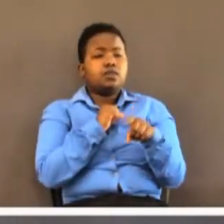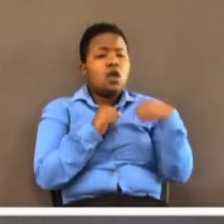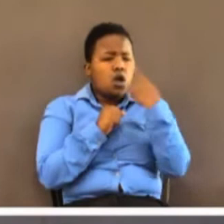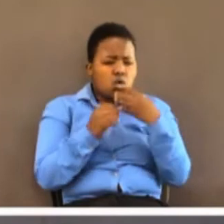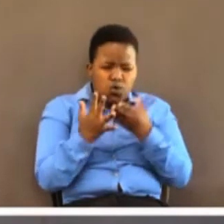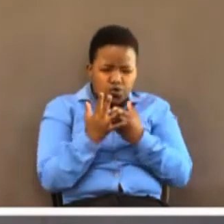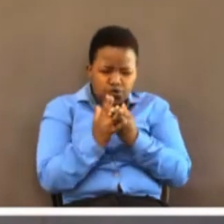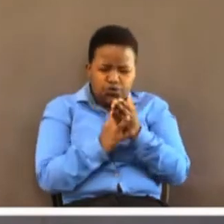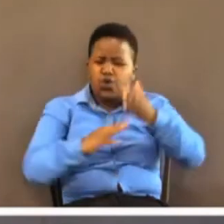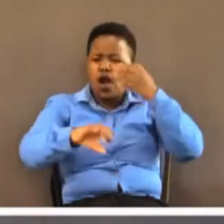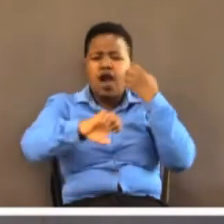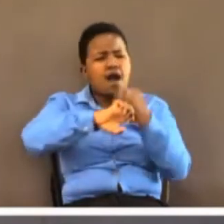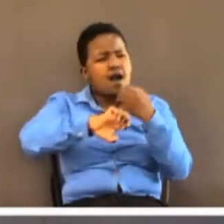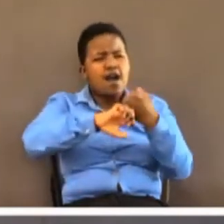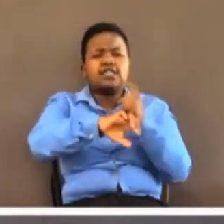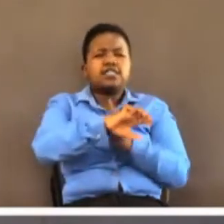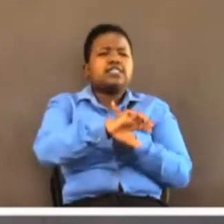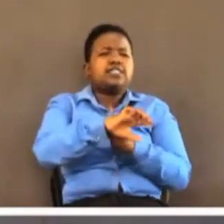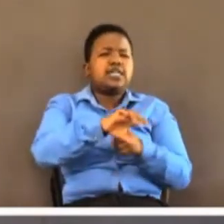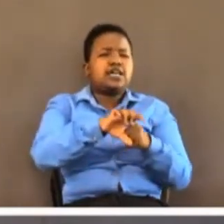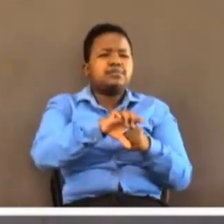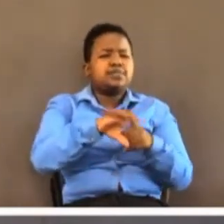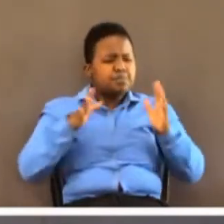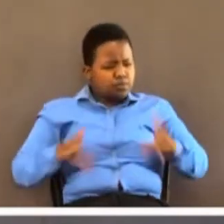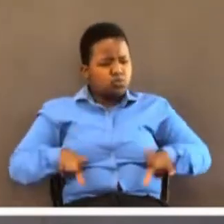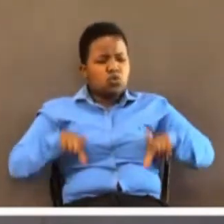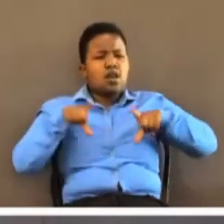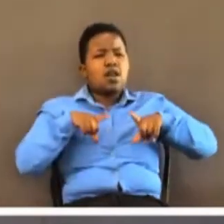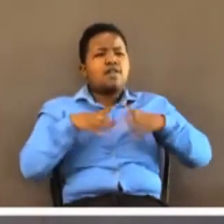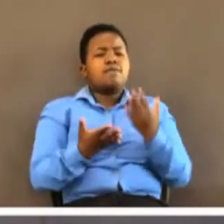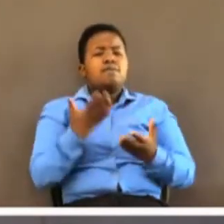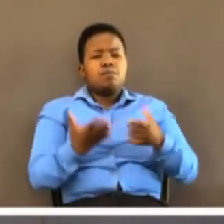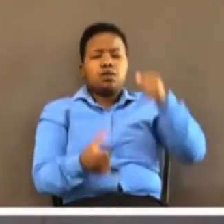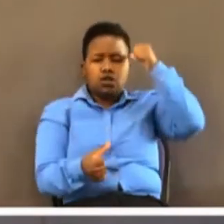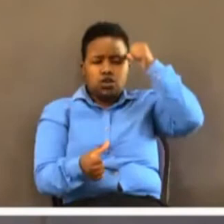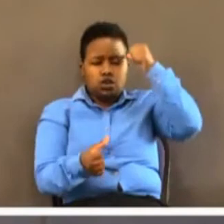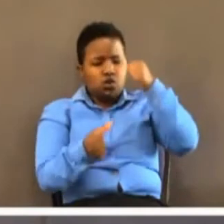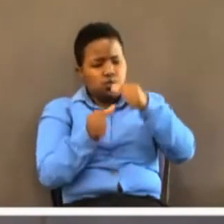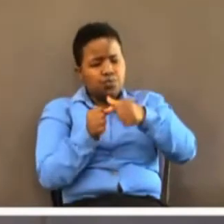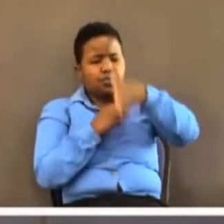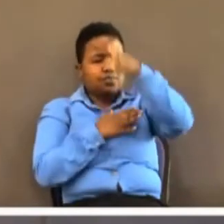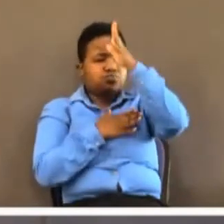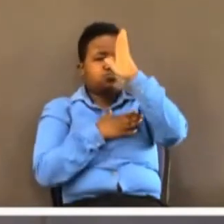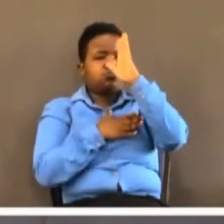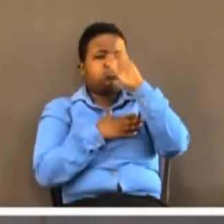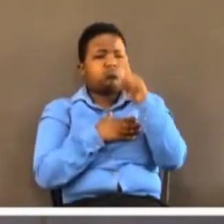through a difficult situation of life. May the Lord remember you. May the Lord remember you.